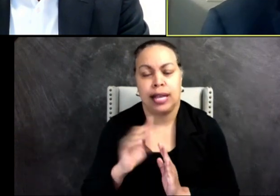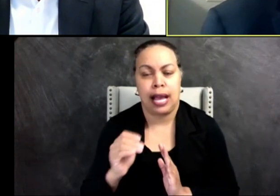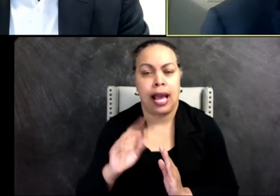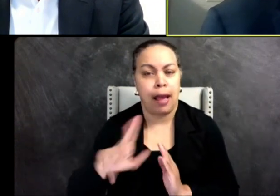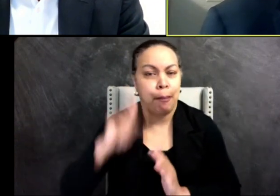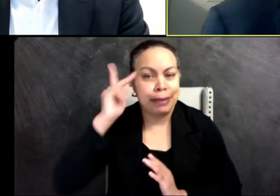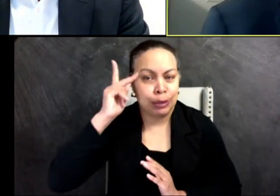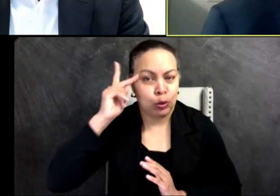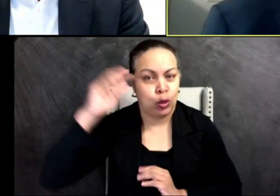opinions.